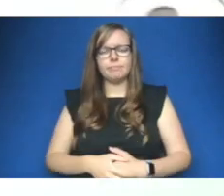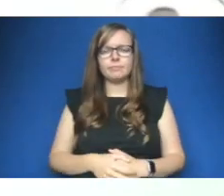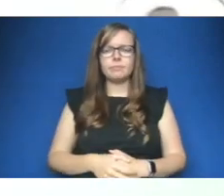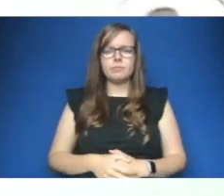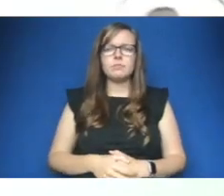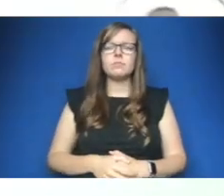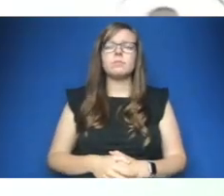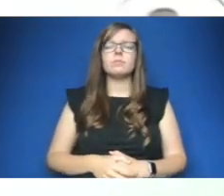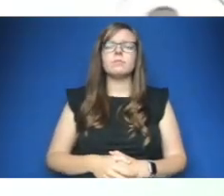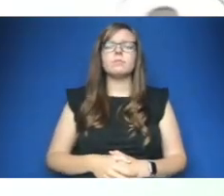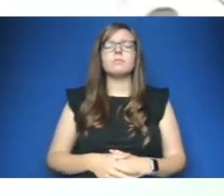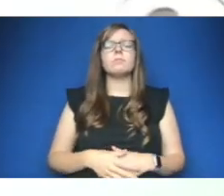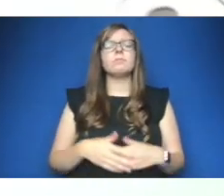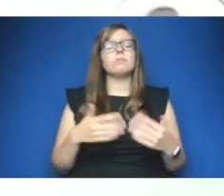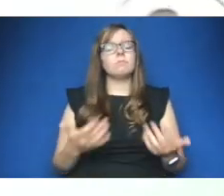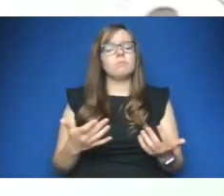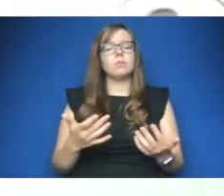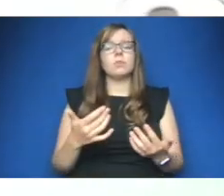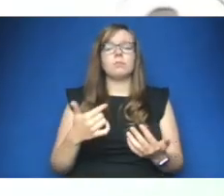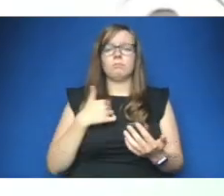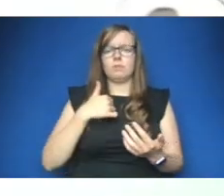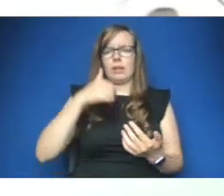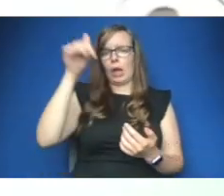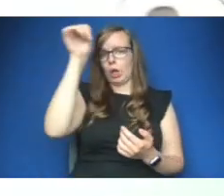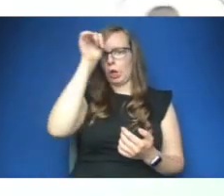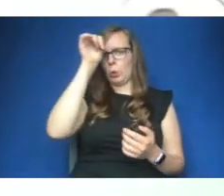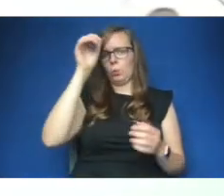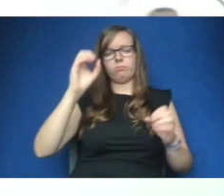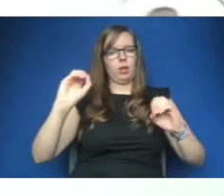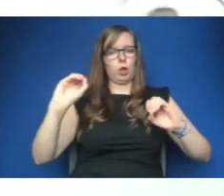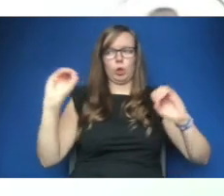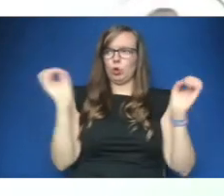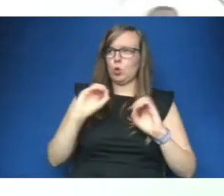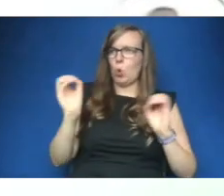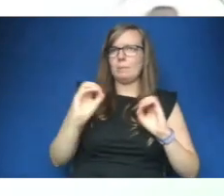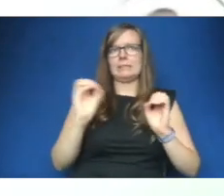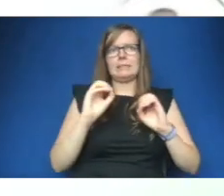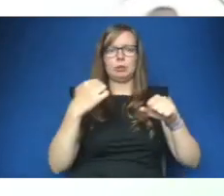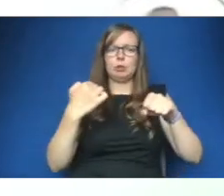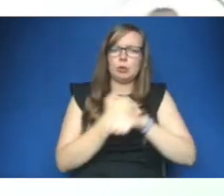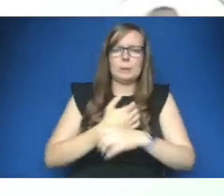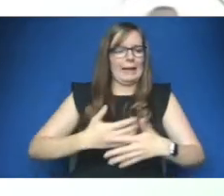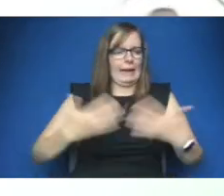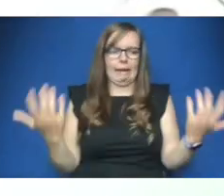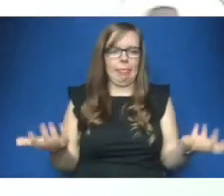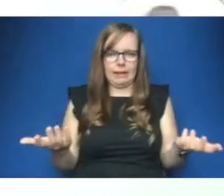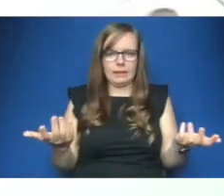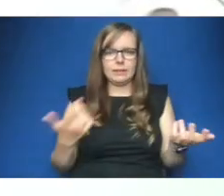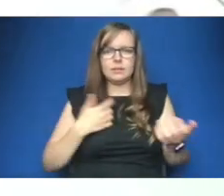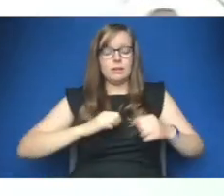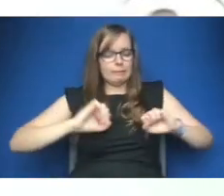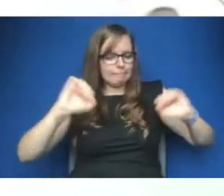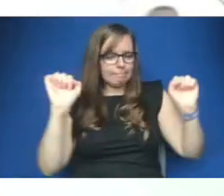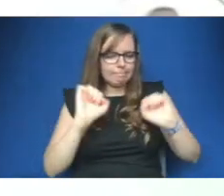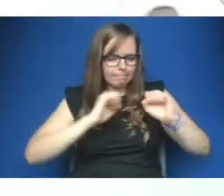that nobody's actually doing anything about it and not yet they're looking at the reasons